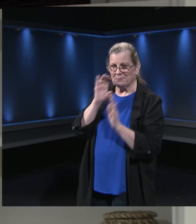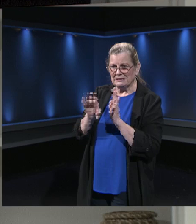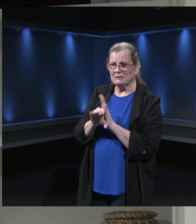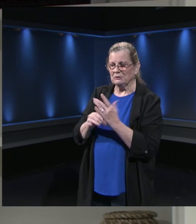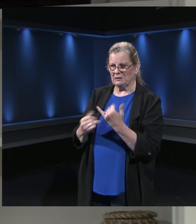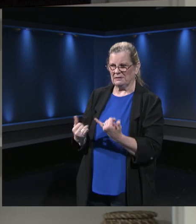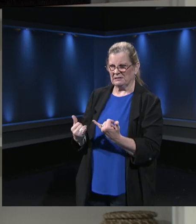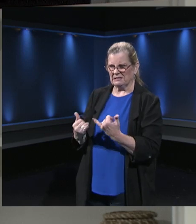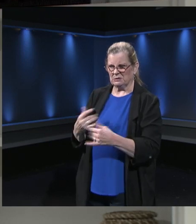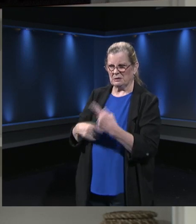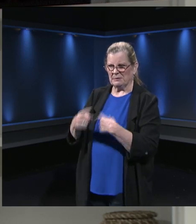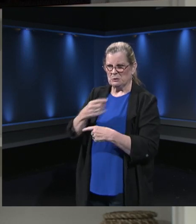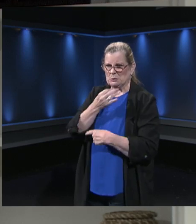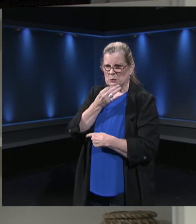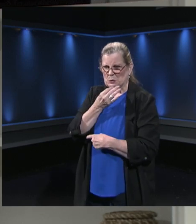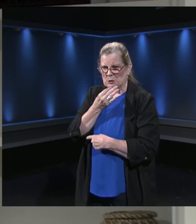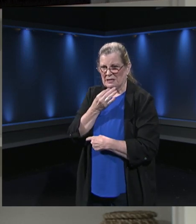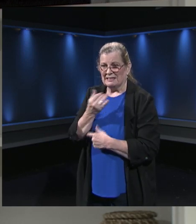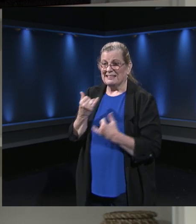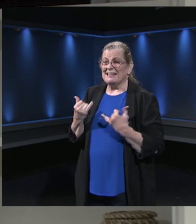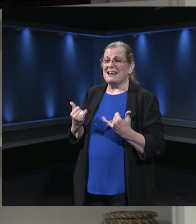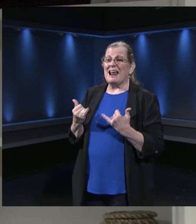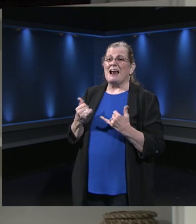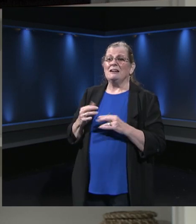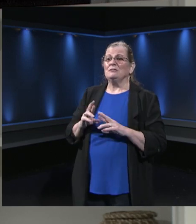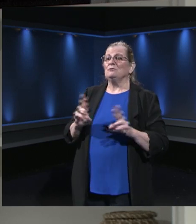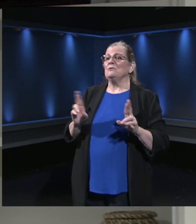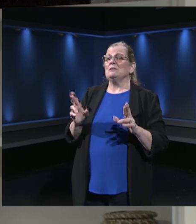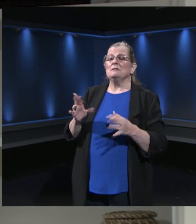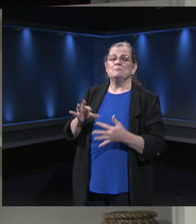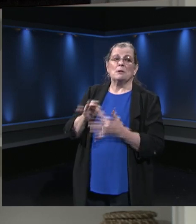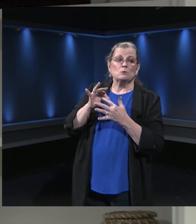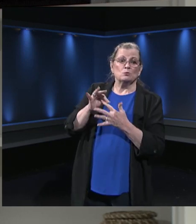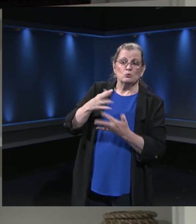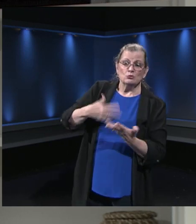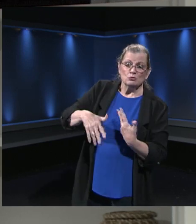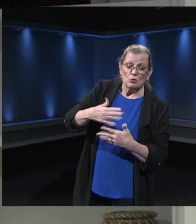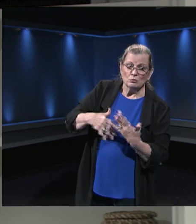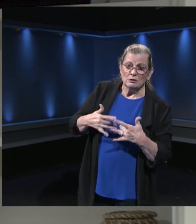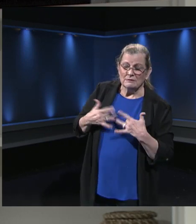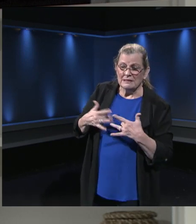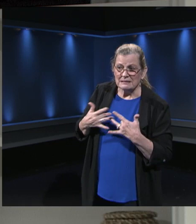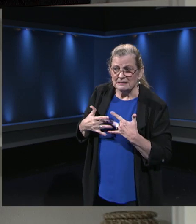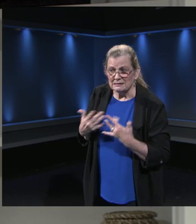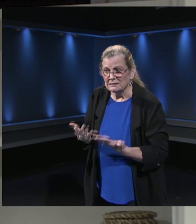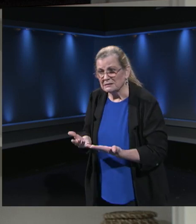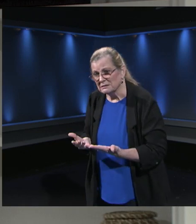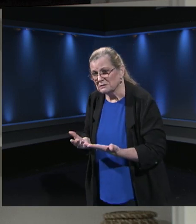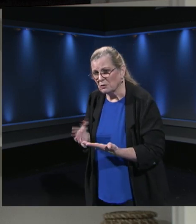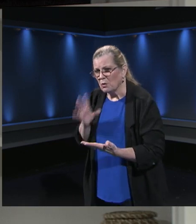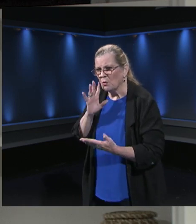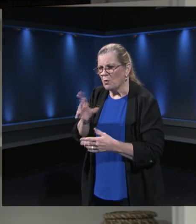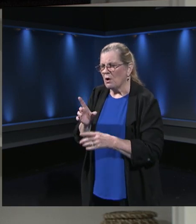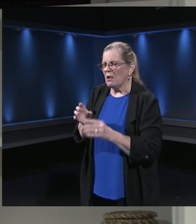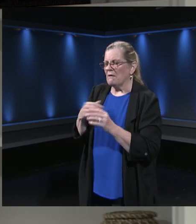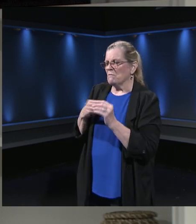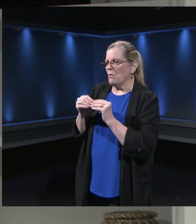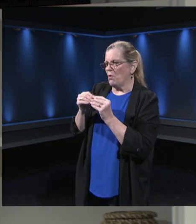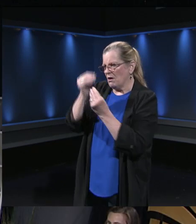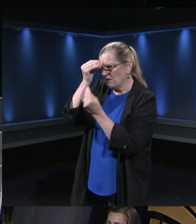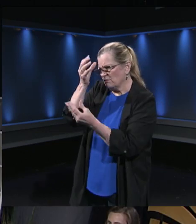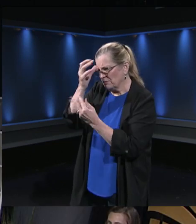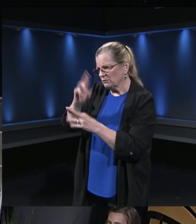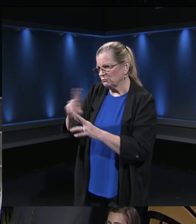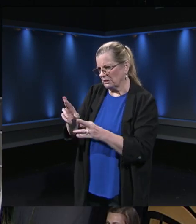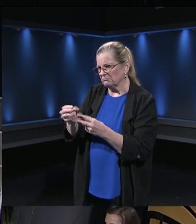starting to look at how we can do additional things socially with our seniors and we'll have some updates in the weeks ahead. Let's take another phone